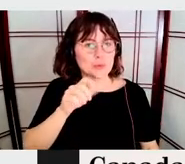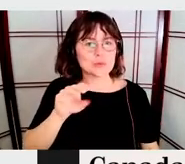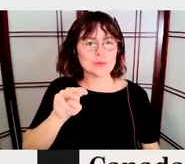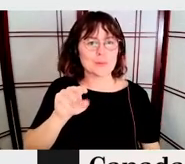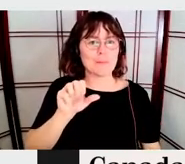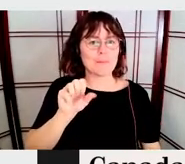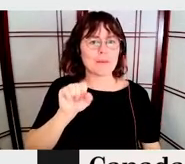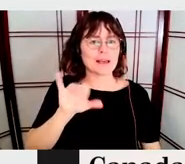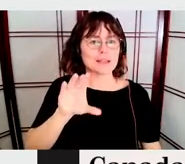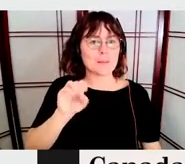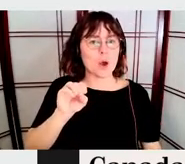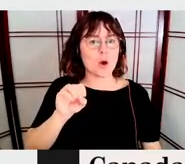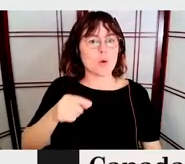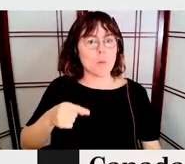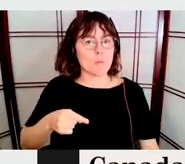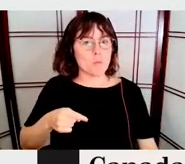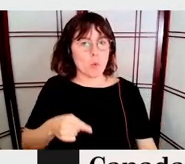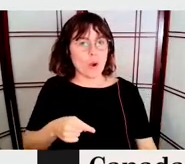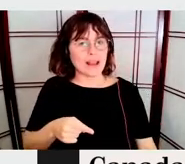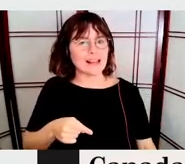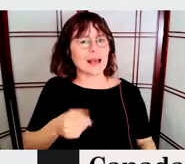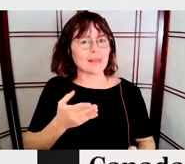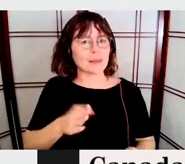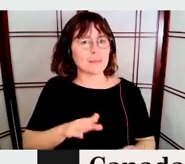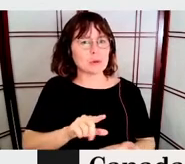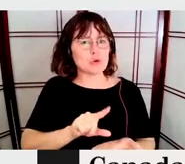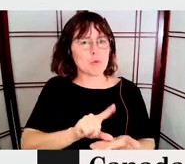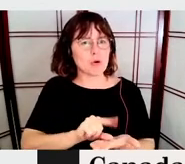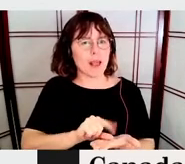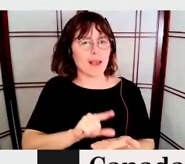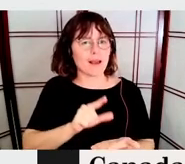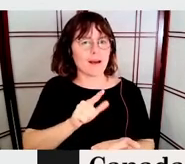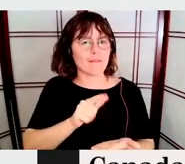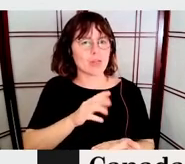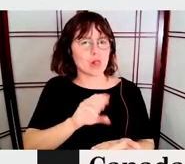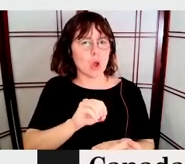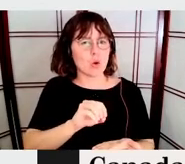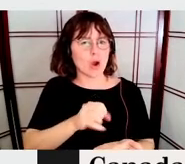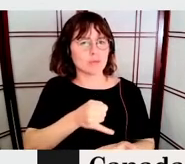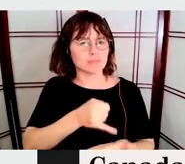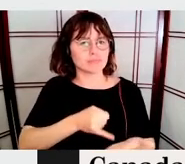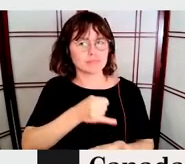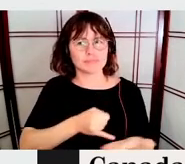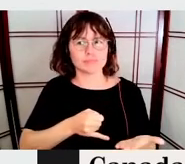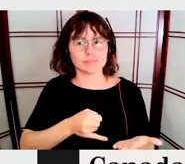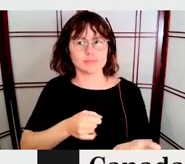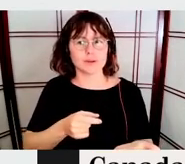blueprint of, of, of the logo. Just a, way of, of, of putting it together.